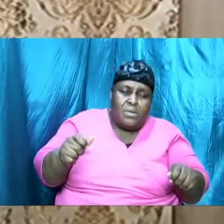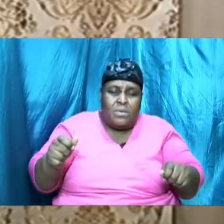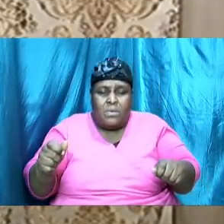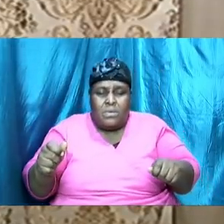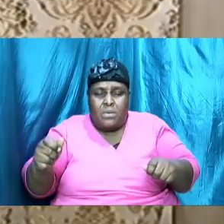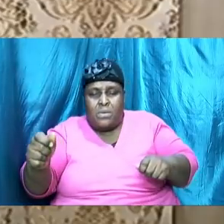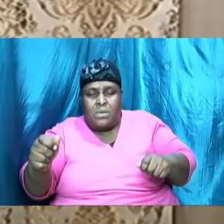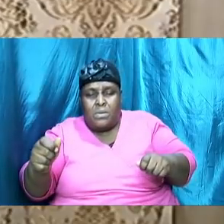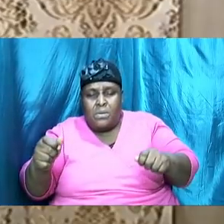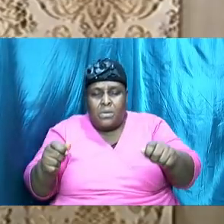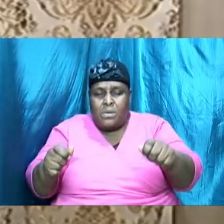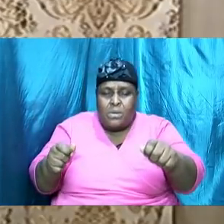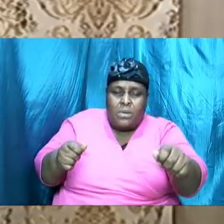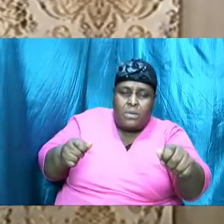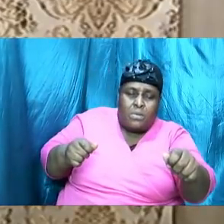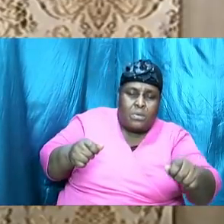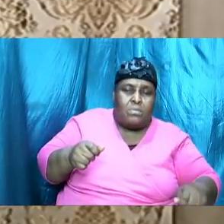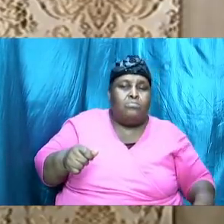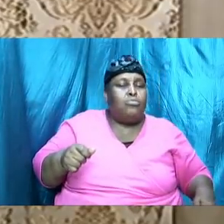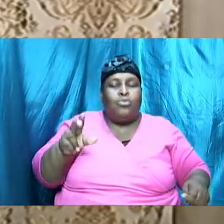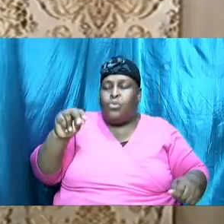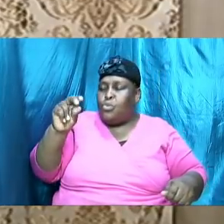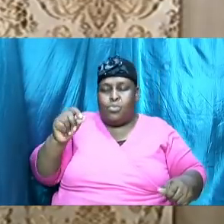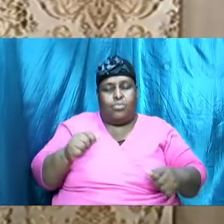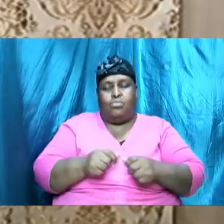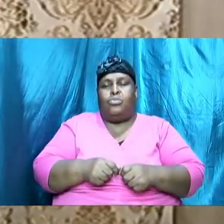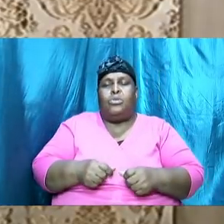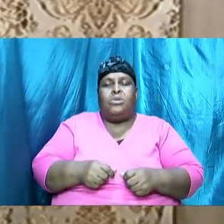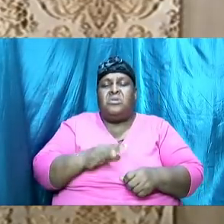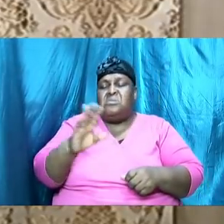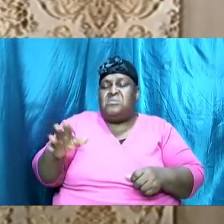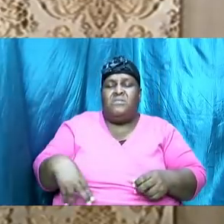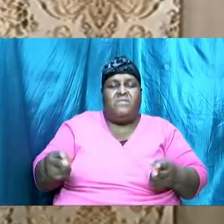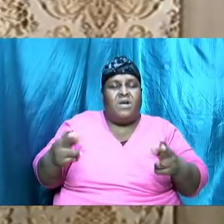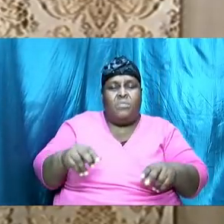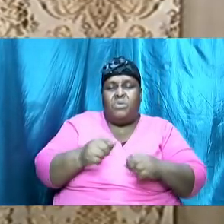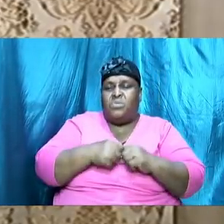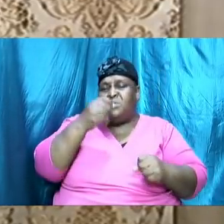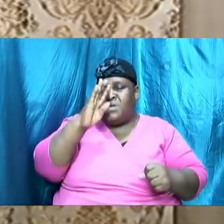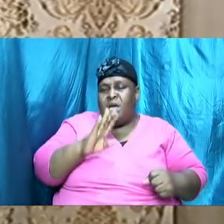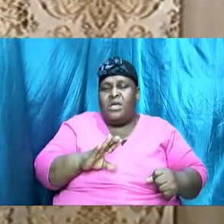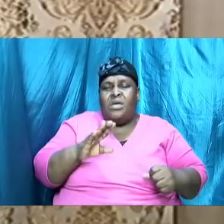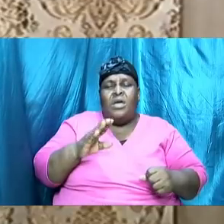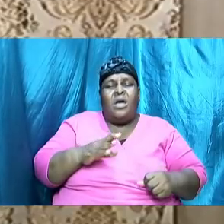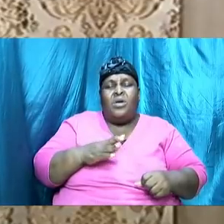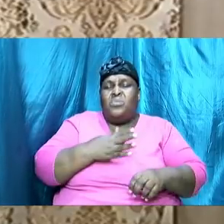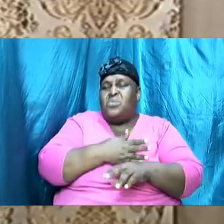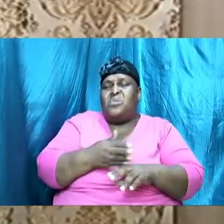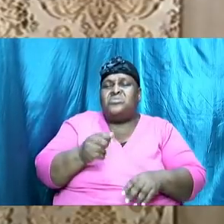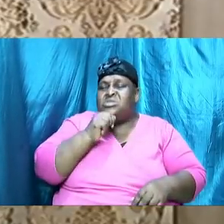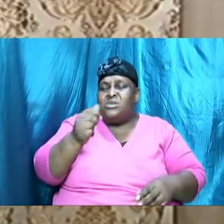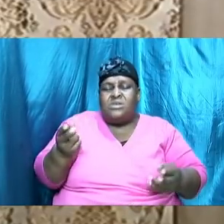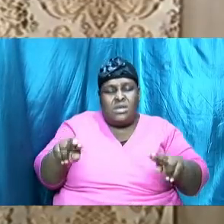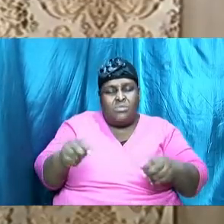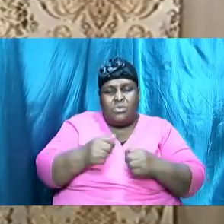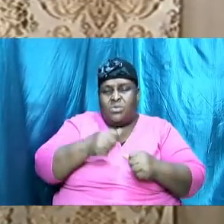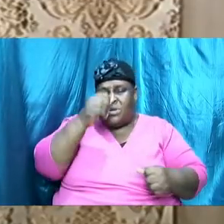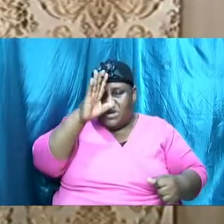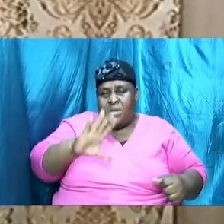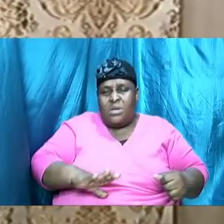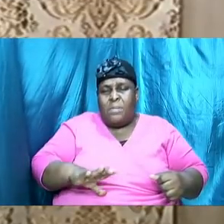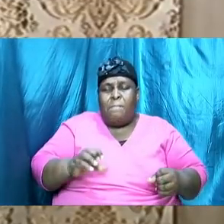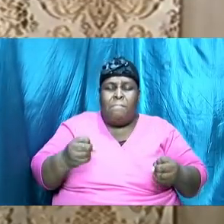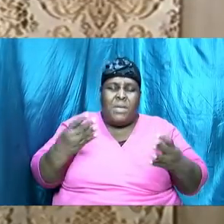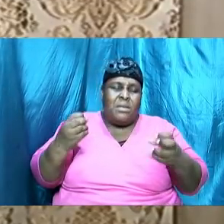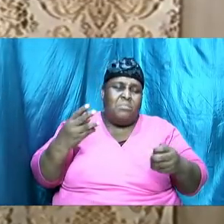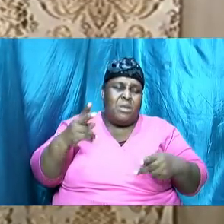worse will not happen with men many folks are very concerned today folks in the